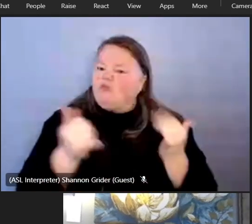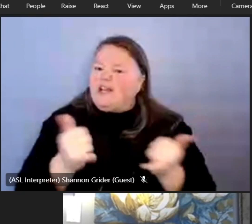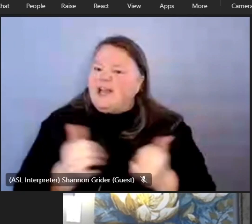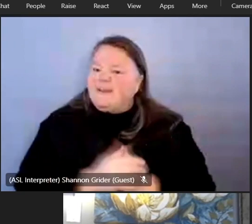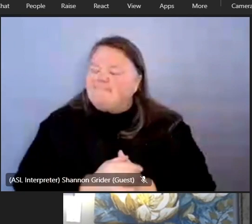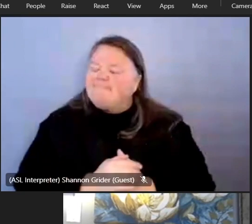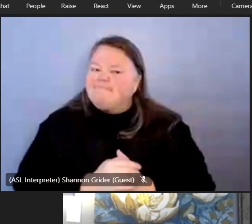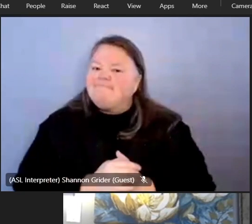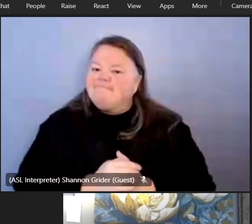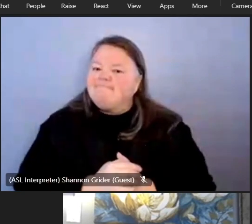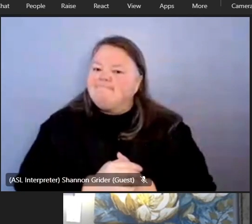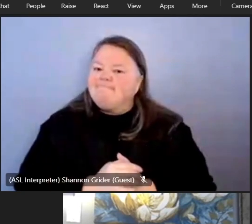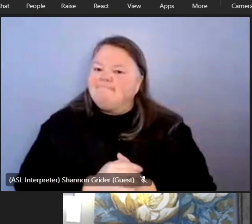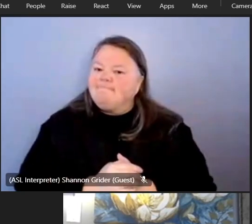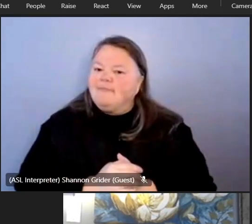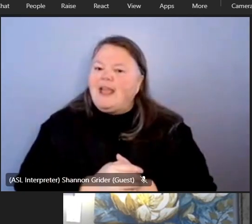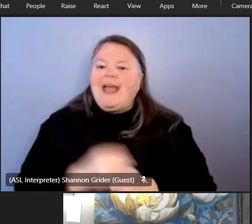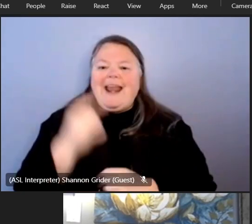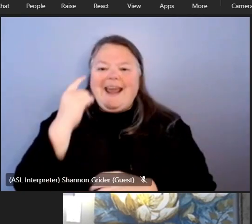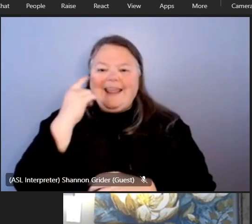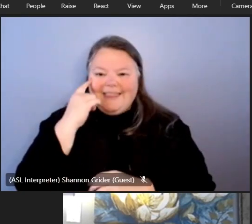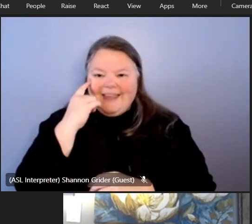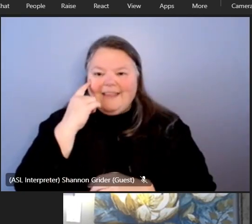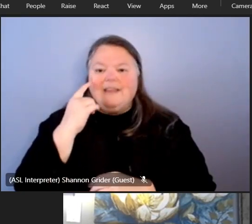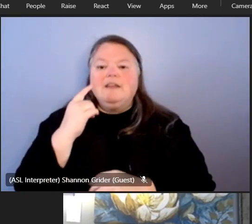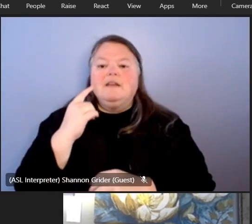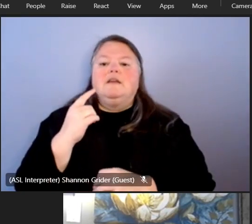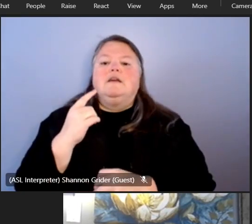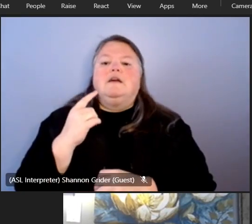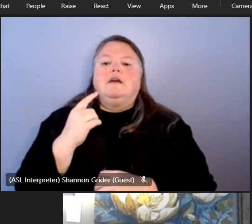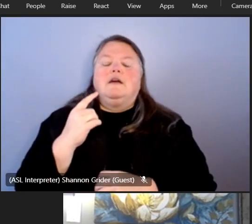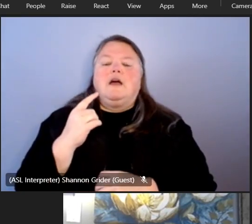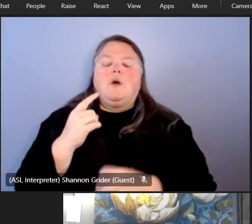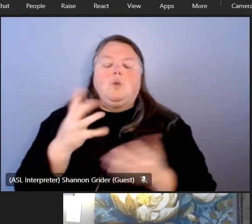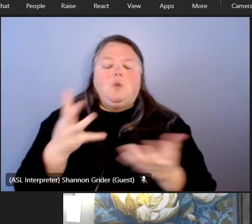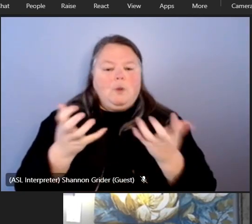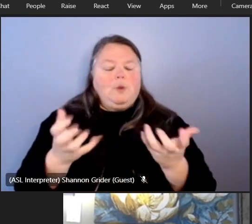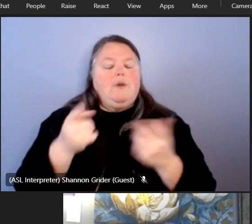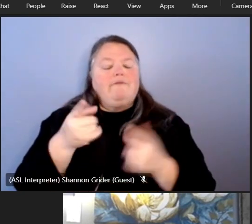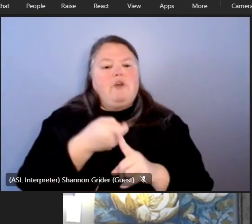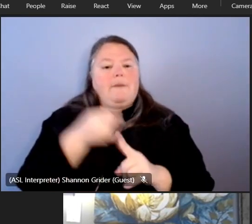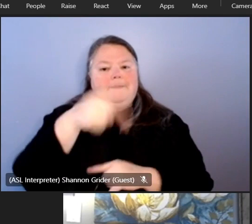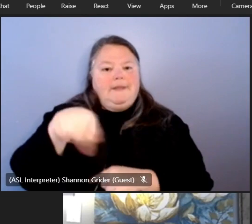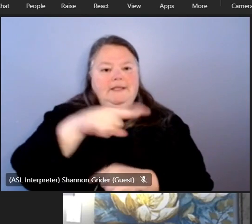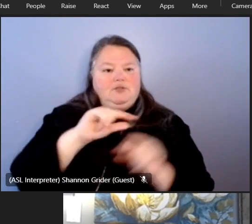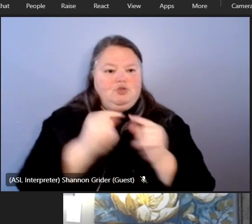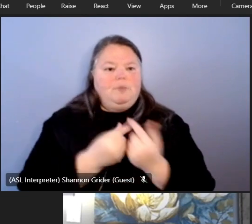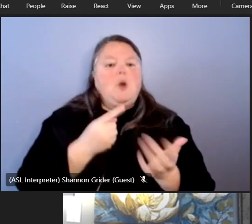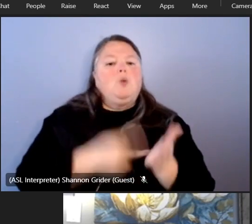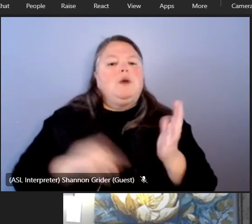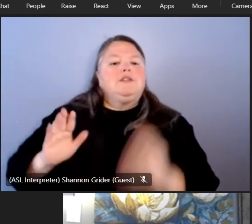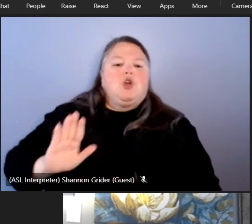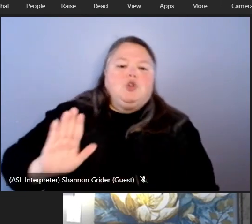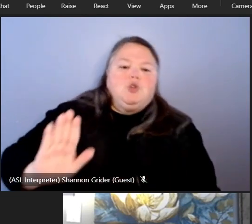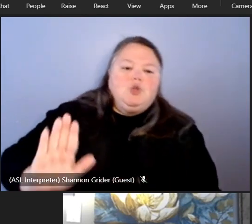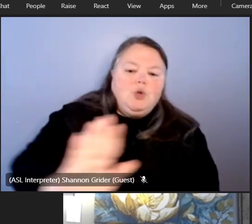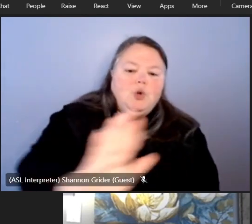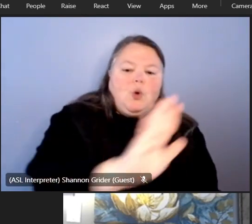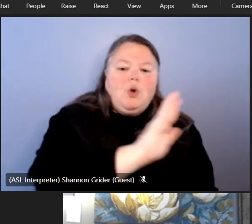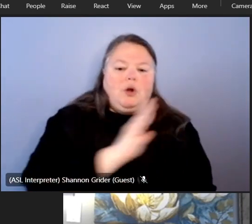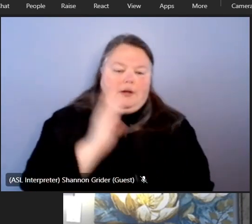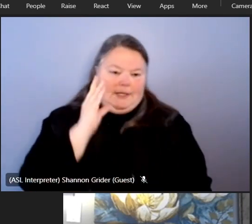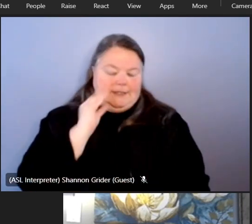um i think in and all of these what we would be wanting from this group primarily is what is your experience or what is